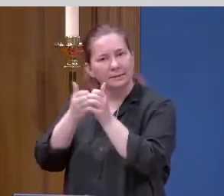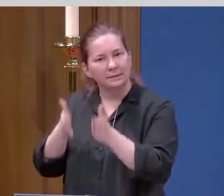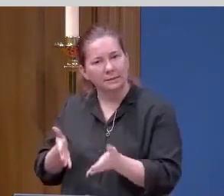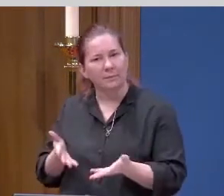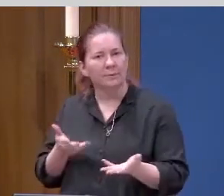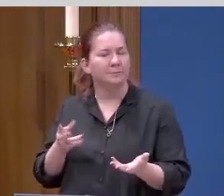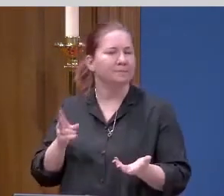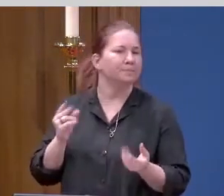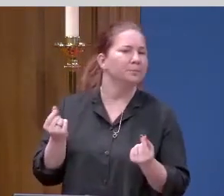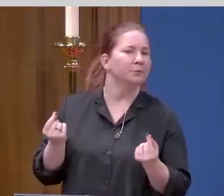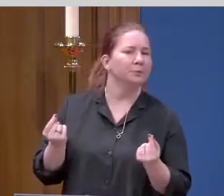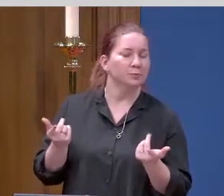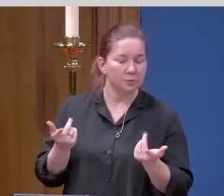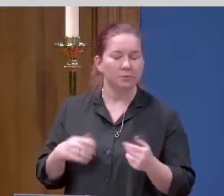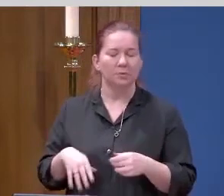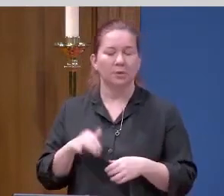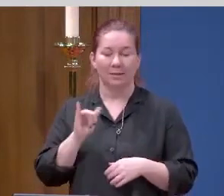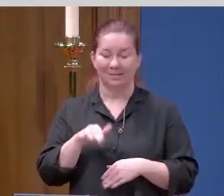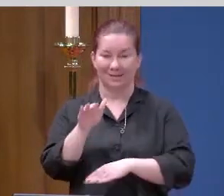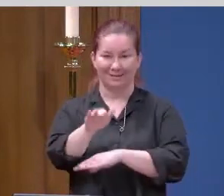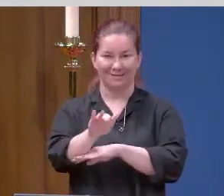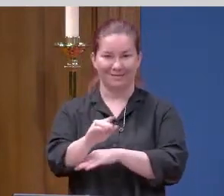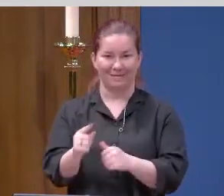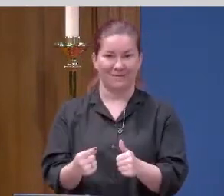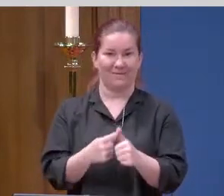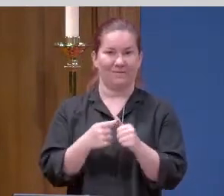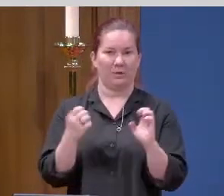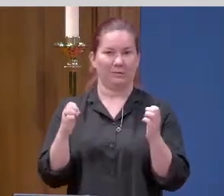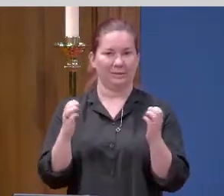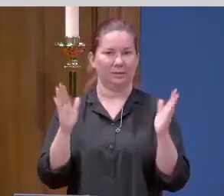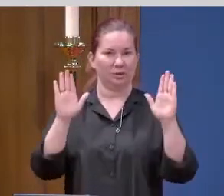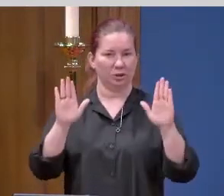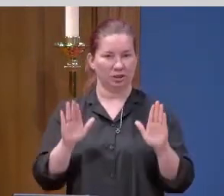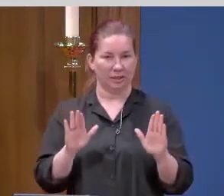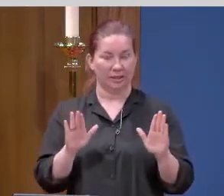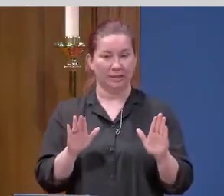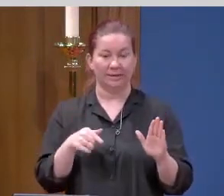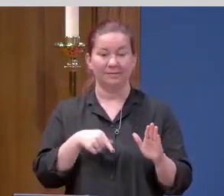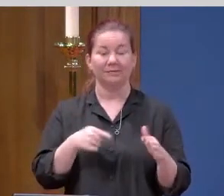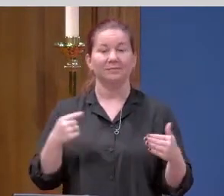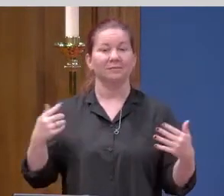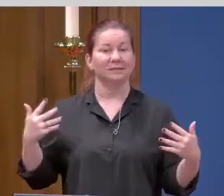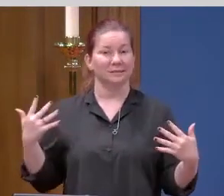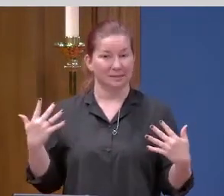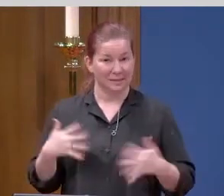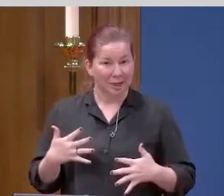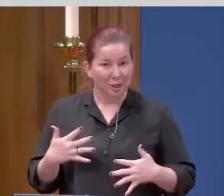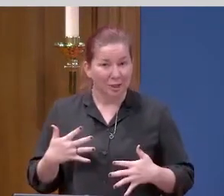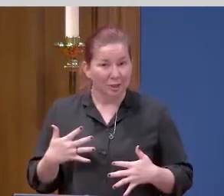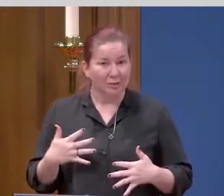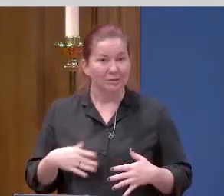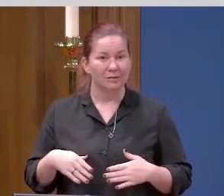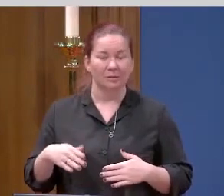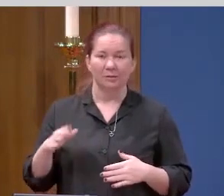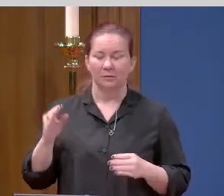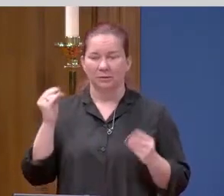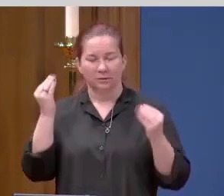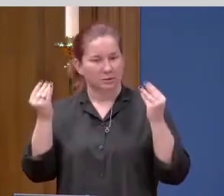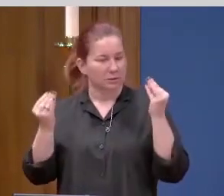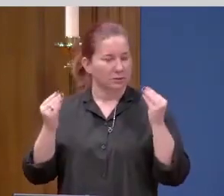join them during the evening of that first Easter Sunday. And they are frightened. They're worried.